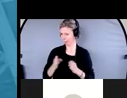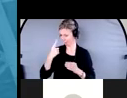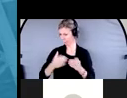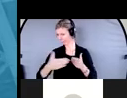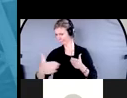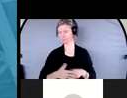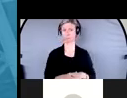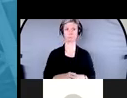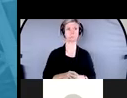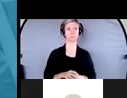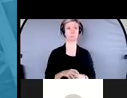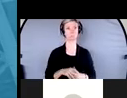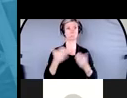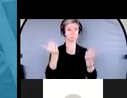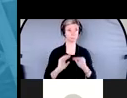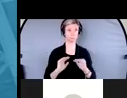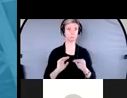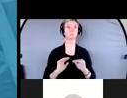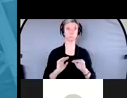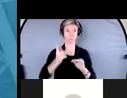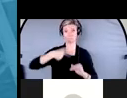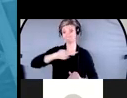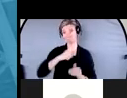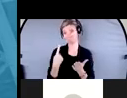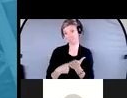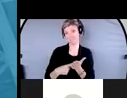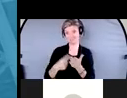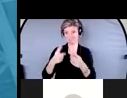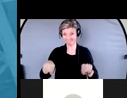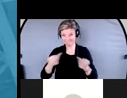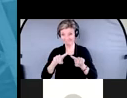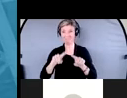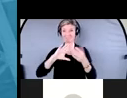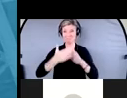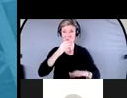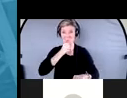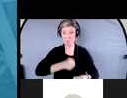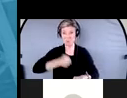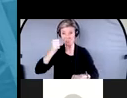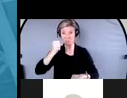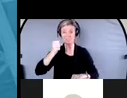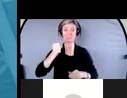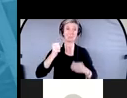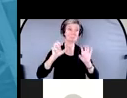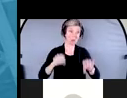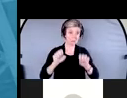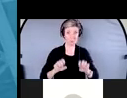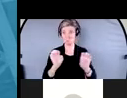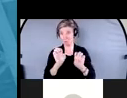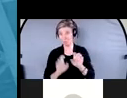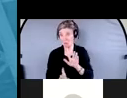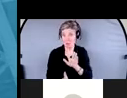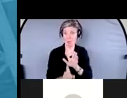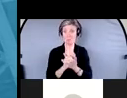We talk about the fact that we're growing older, and as we get older, you know, we may be faced with challenges. So you always want to be prepared for the unexpected.